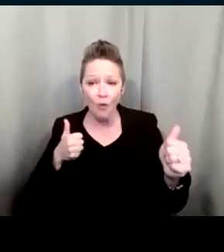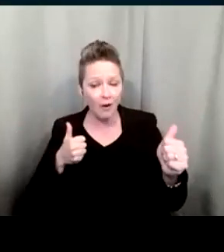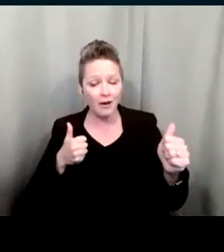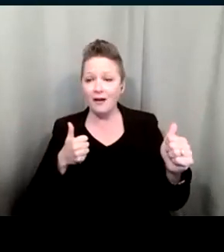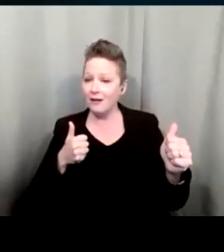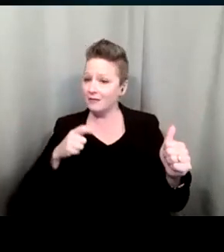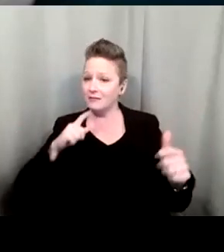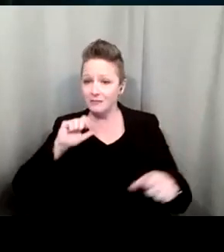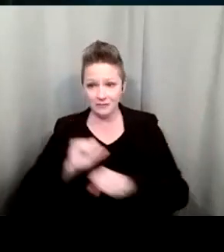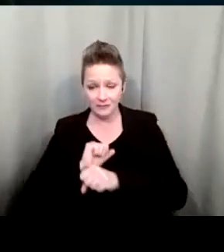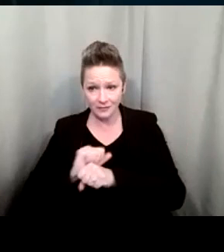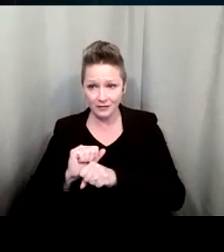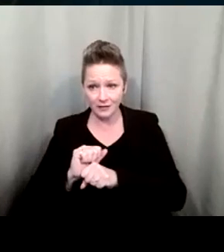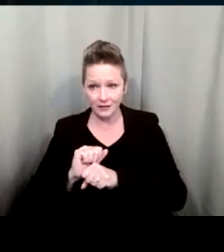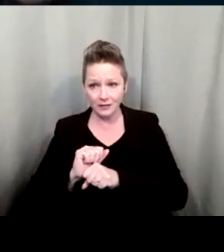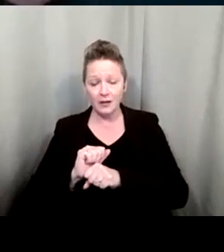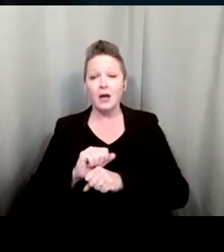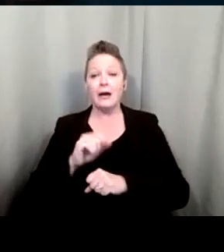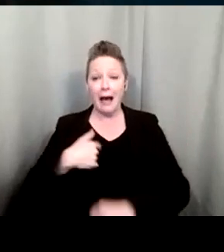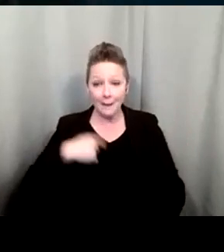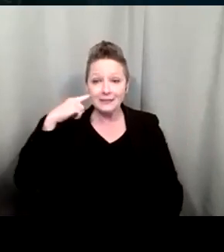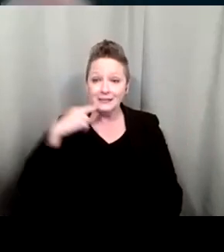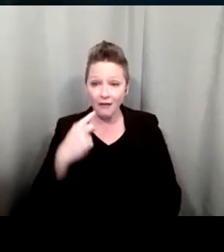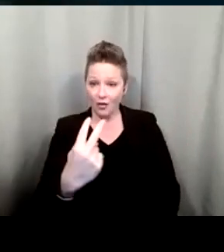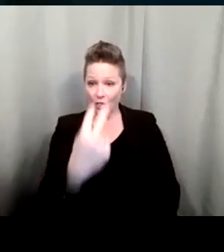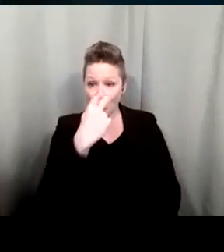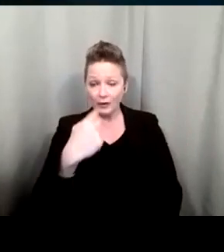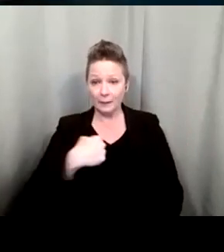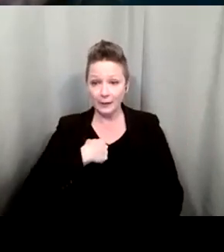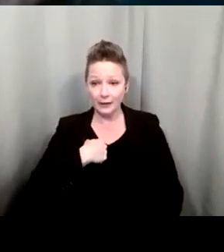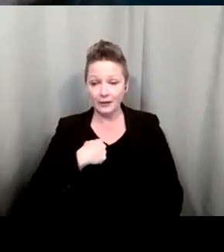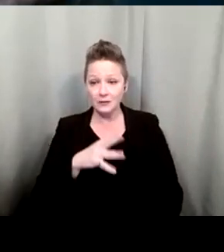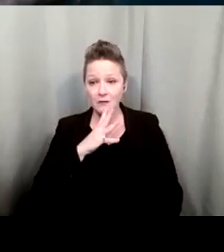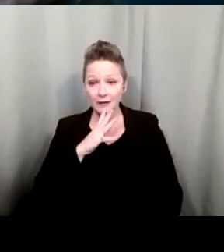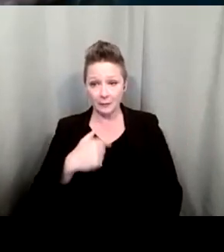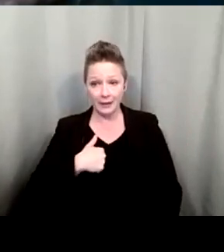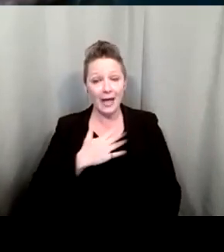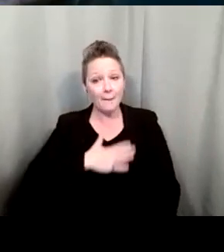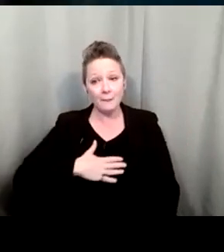care about me being deaf look at me talk to me directly please write